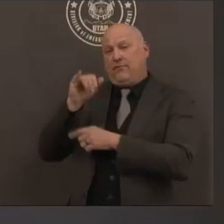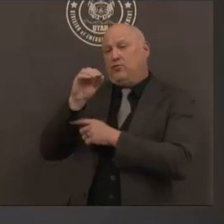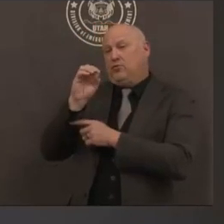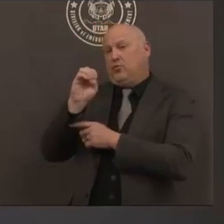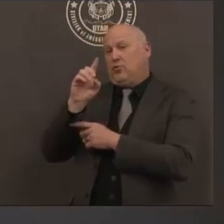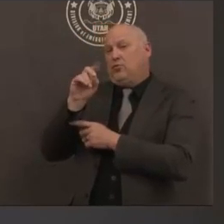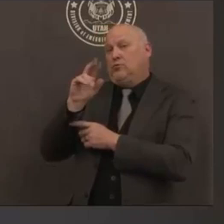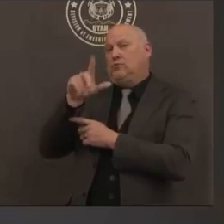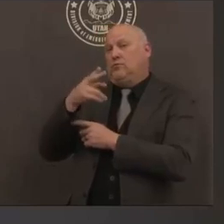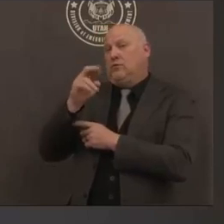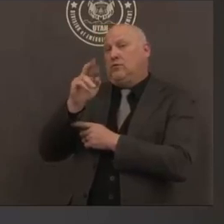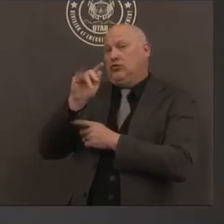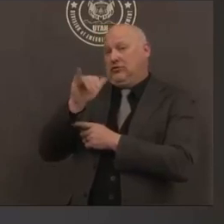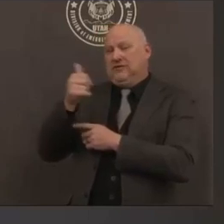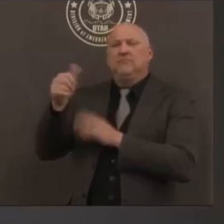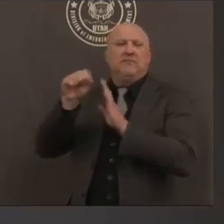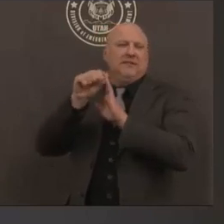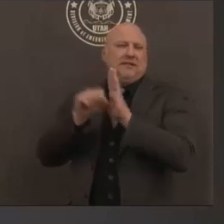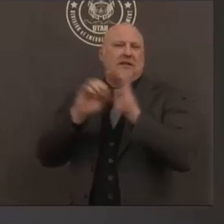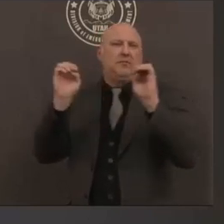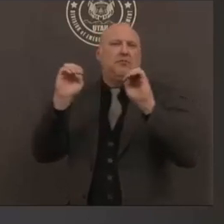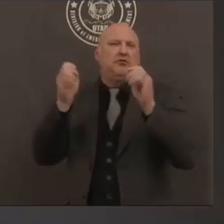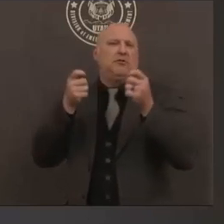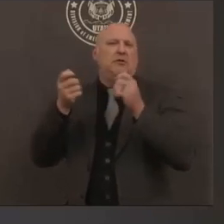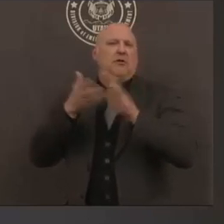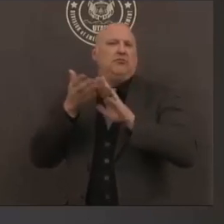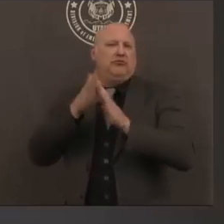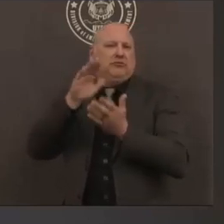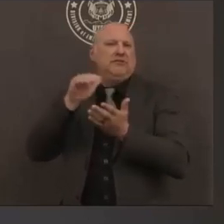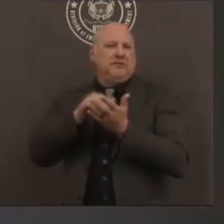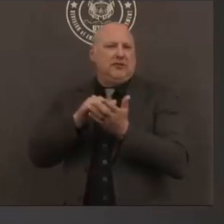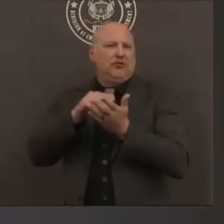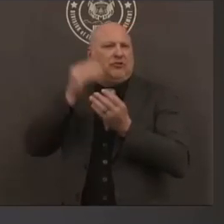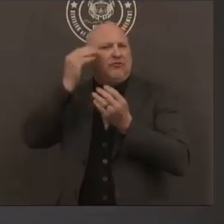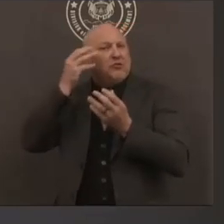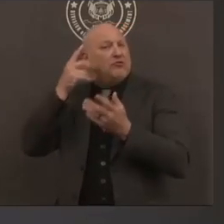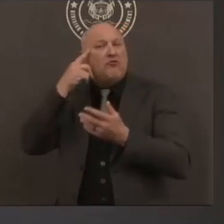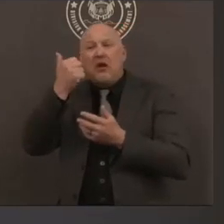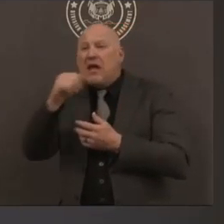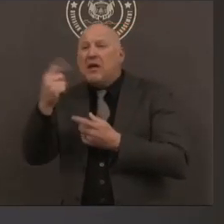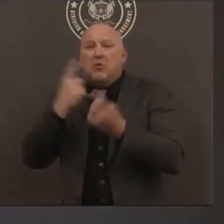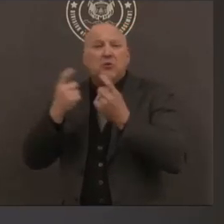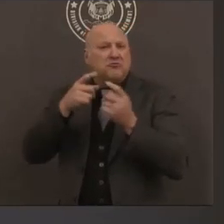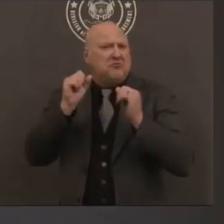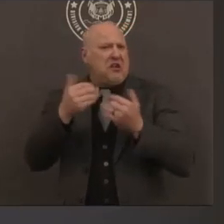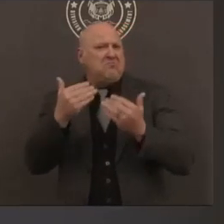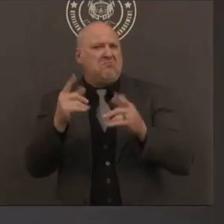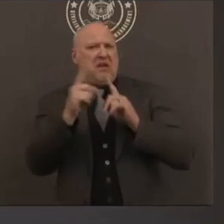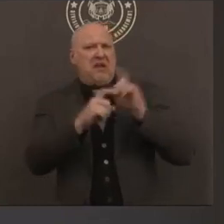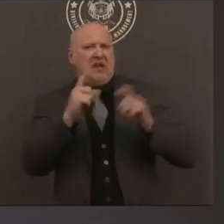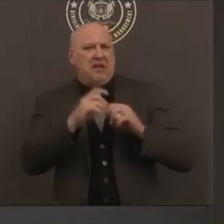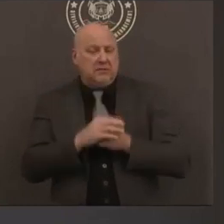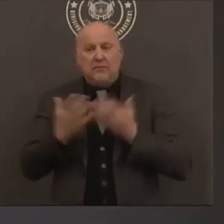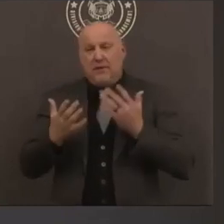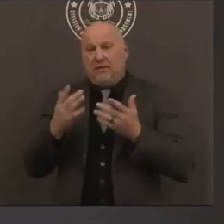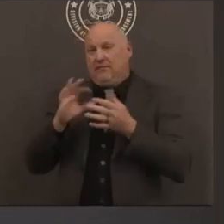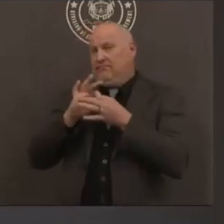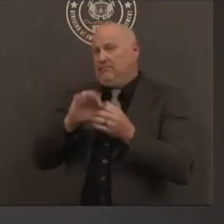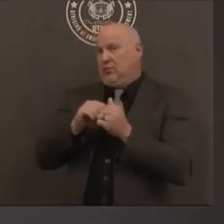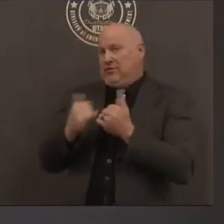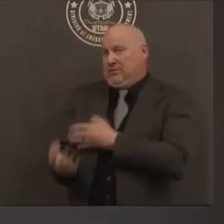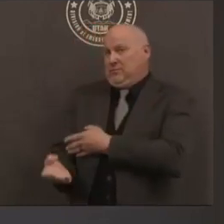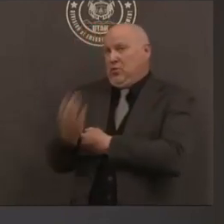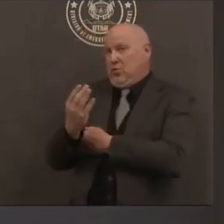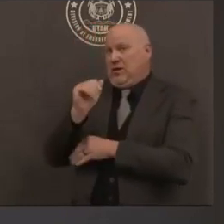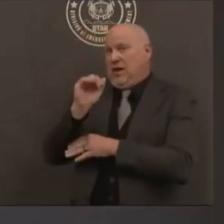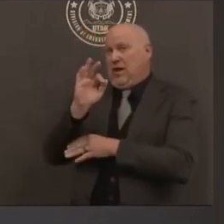available for any questions that there might be about uh this morning's uh earthquake the aftershock and also any questions maybe about the utah shakeout